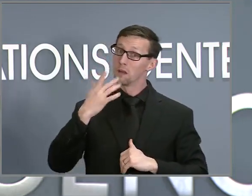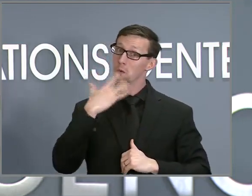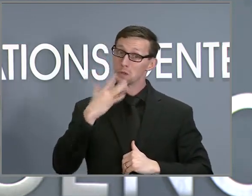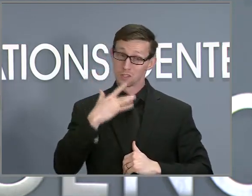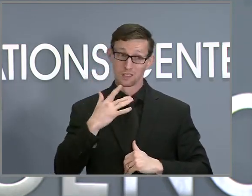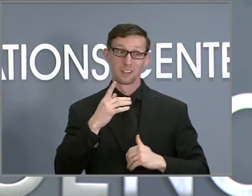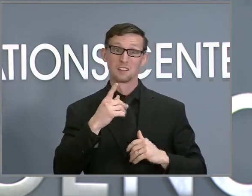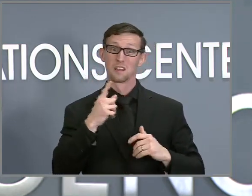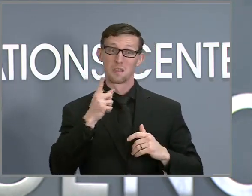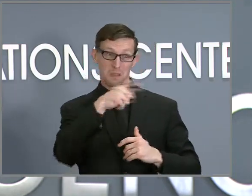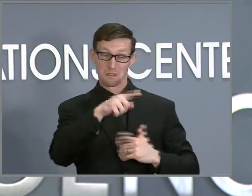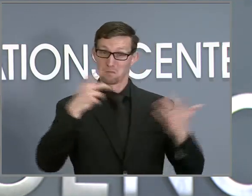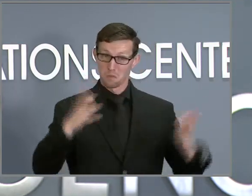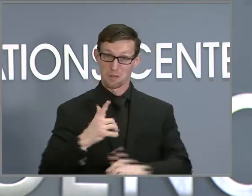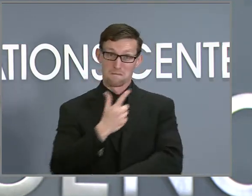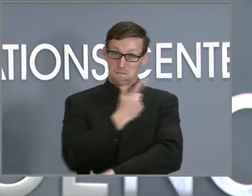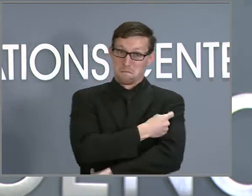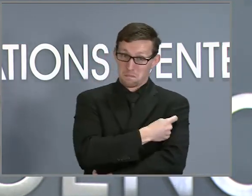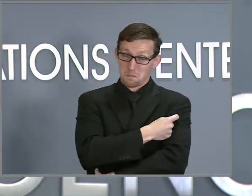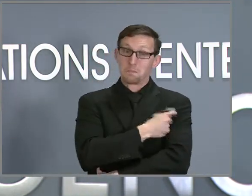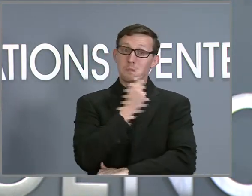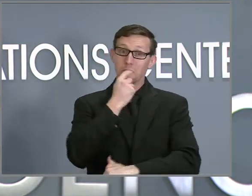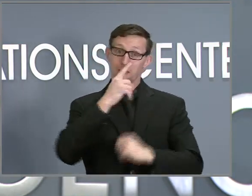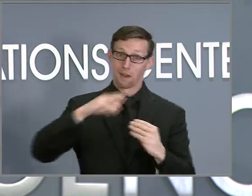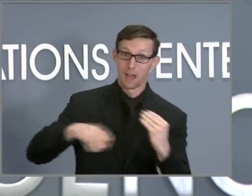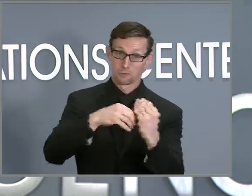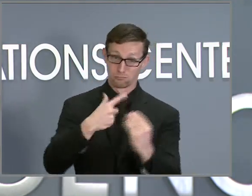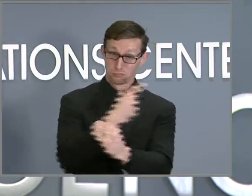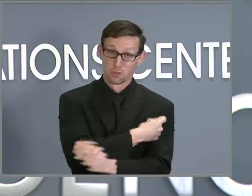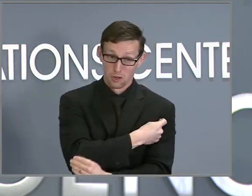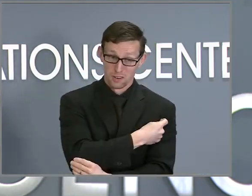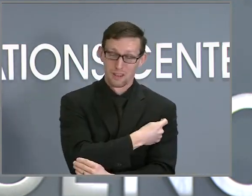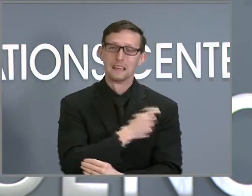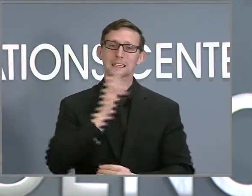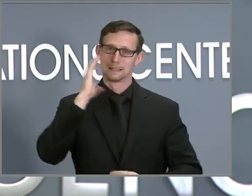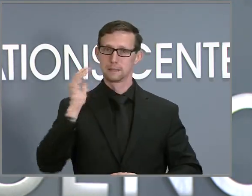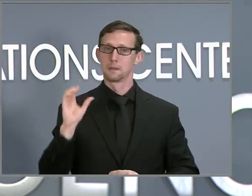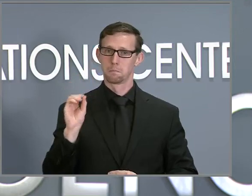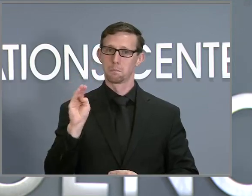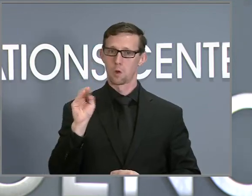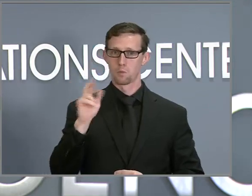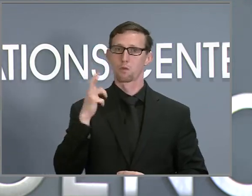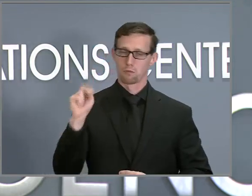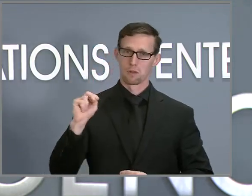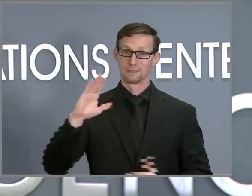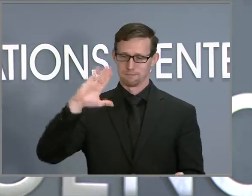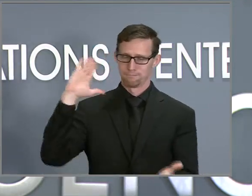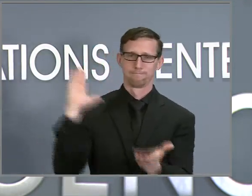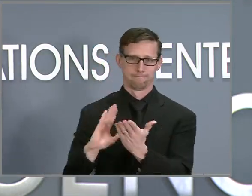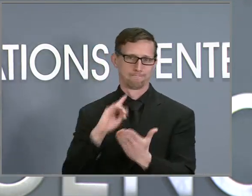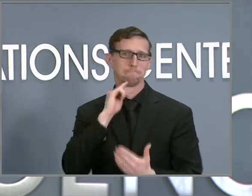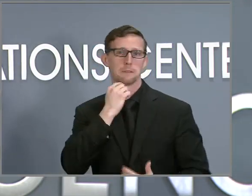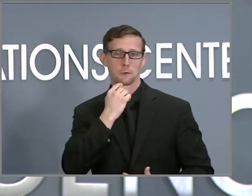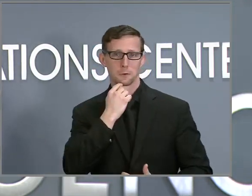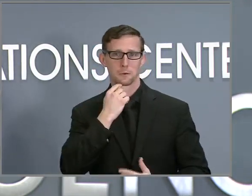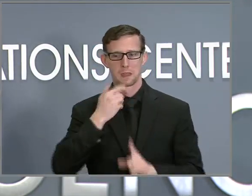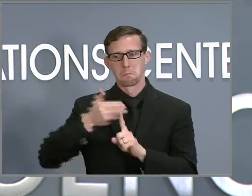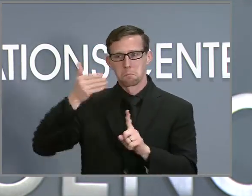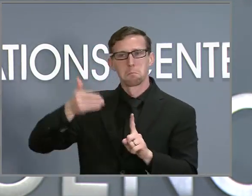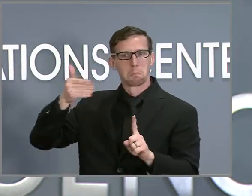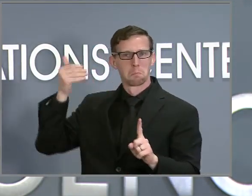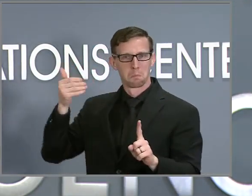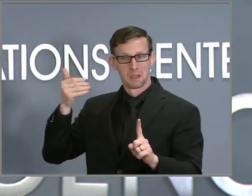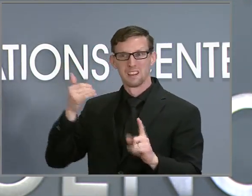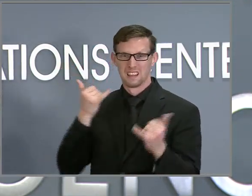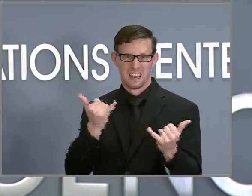especially for those who've gotten boosters, the new Omicron variant has been less severe than the previous surges.